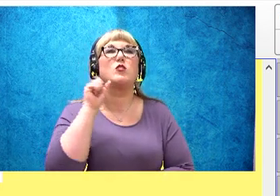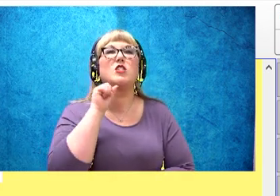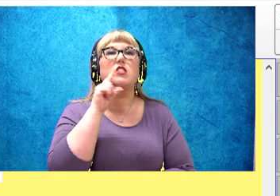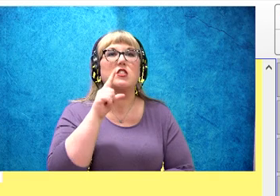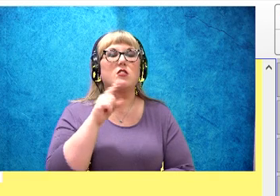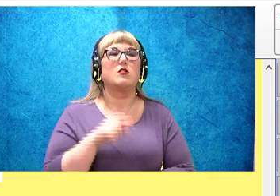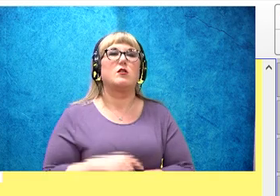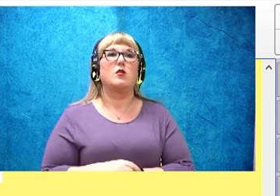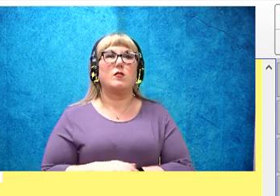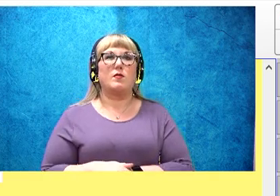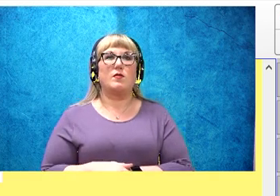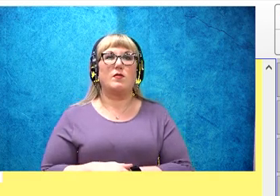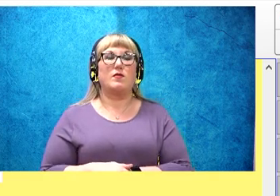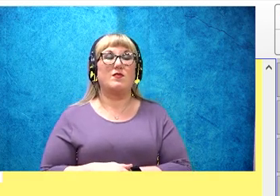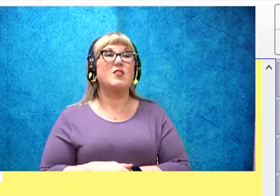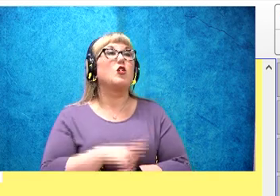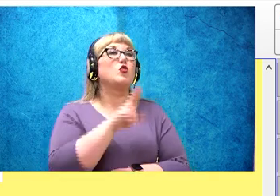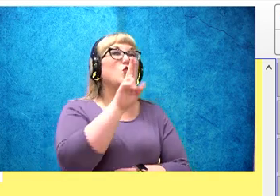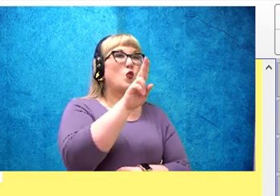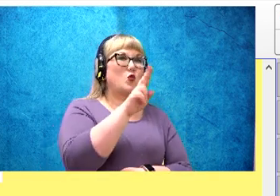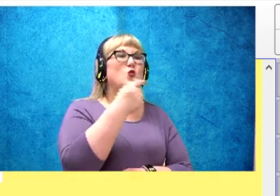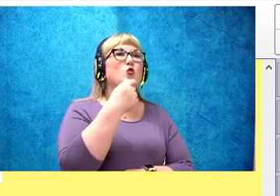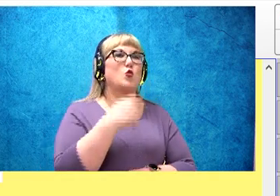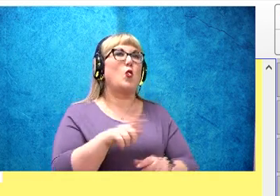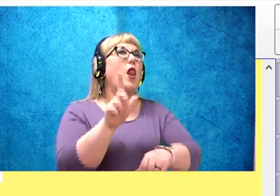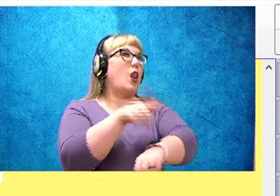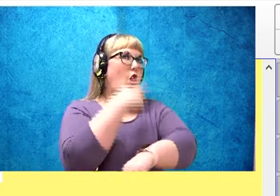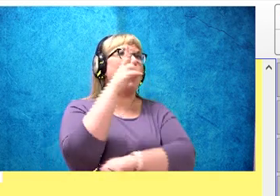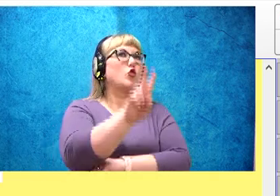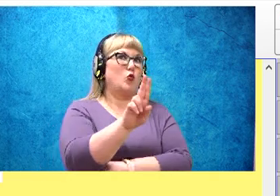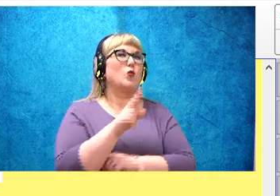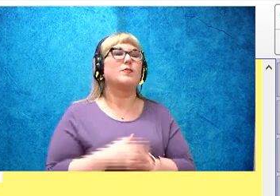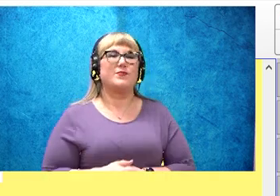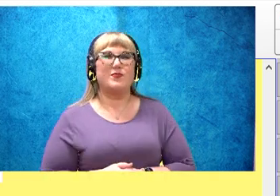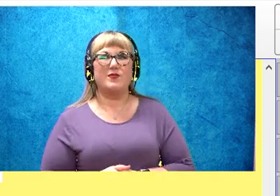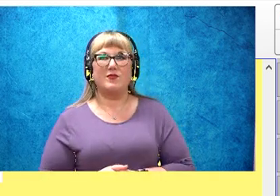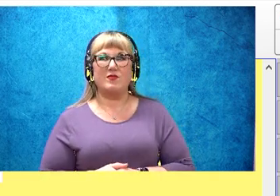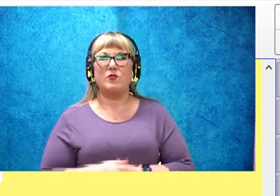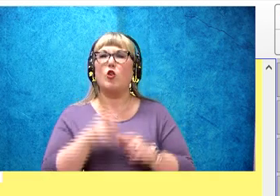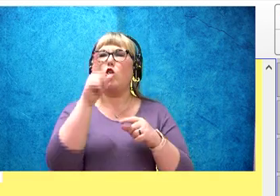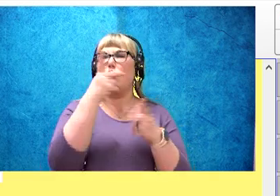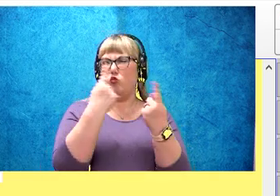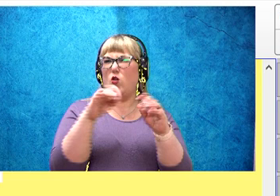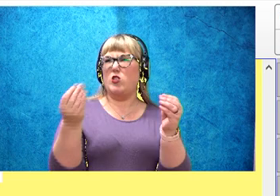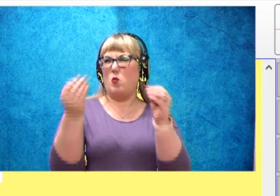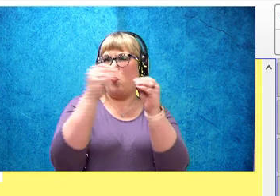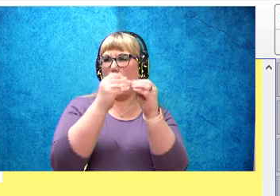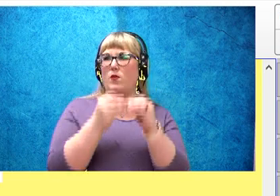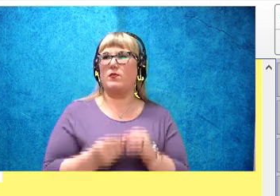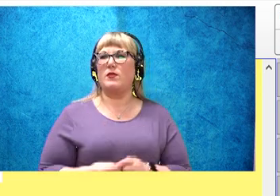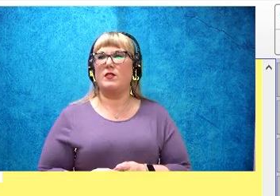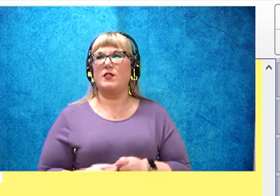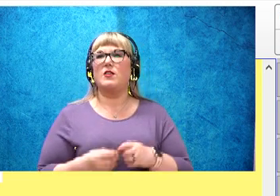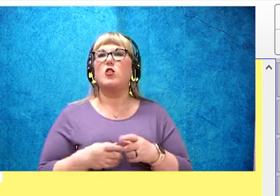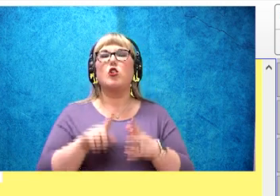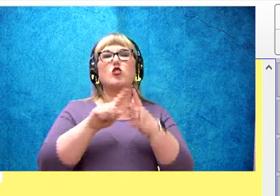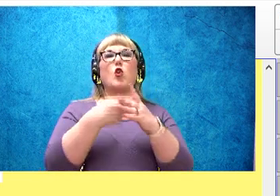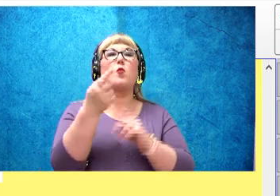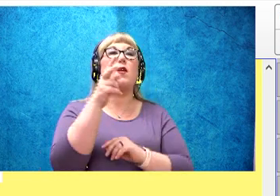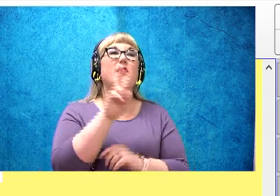U gets to say its name. Let's try some more. Remember, always start with the vowel name.